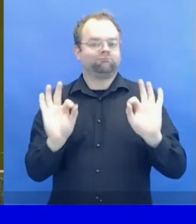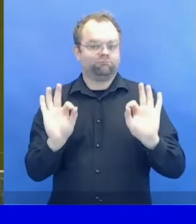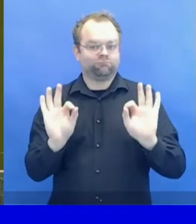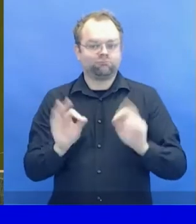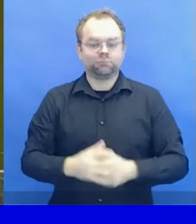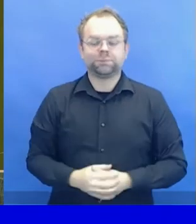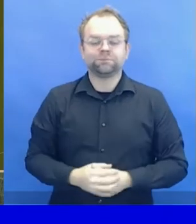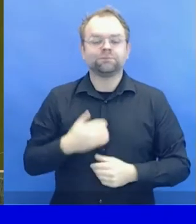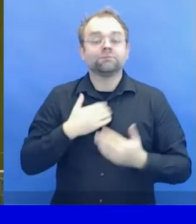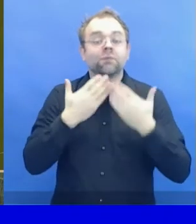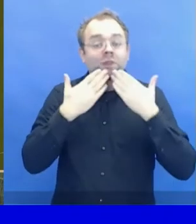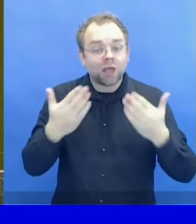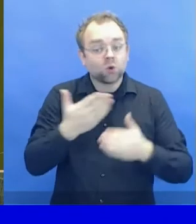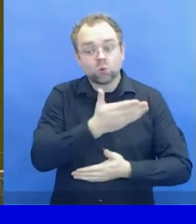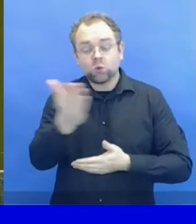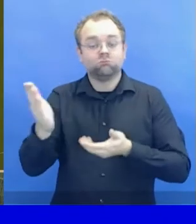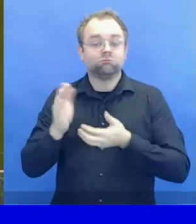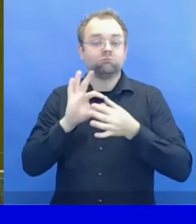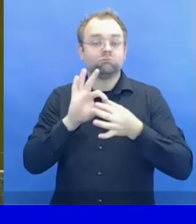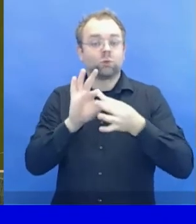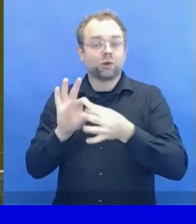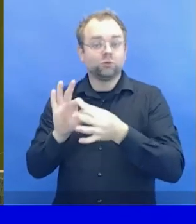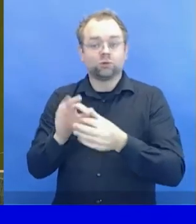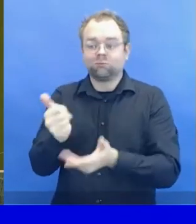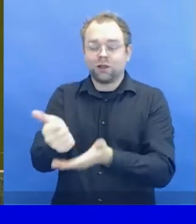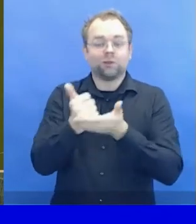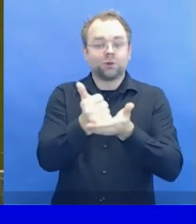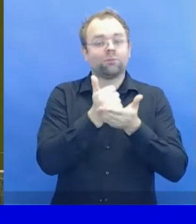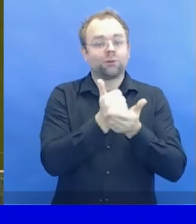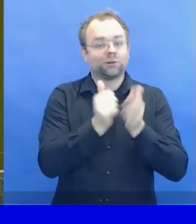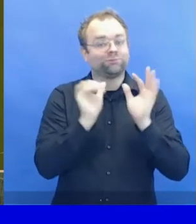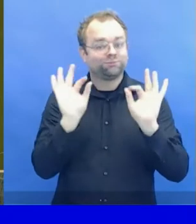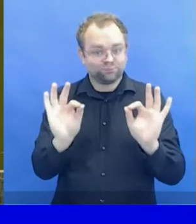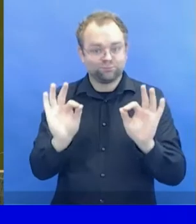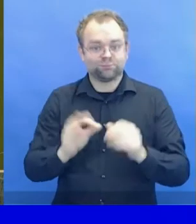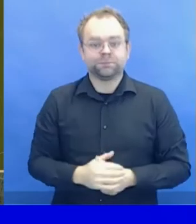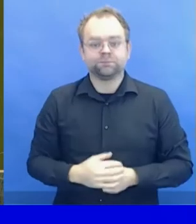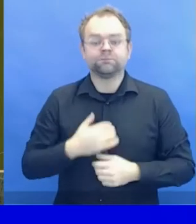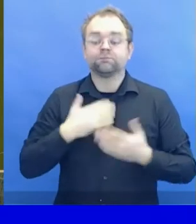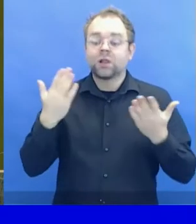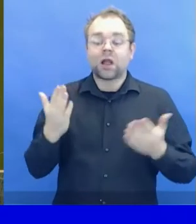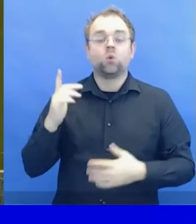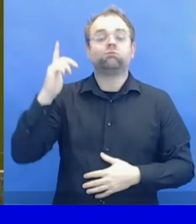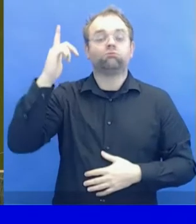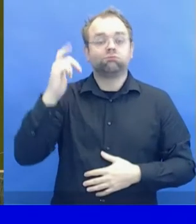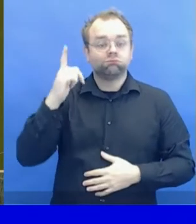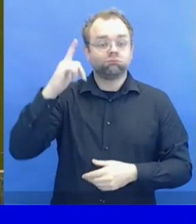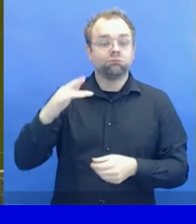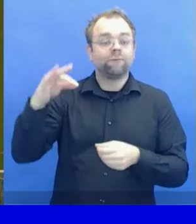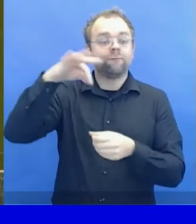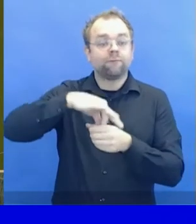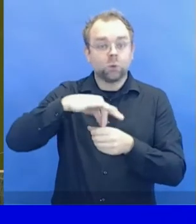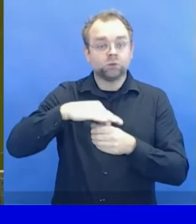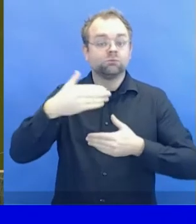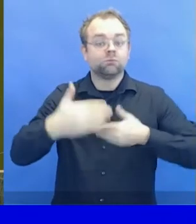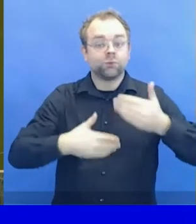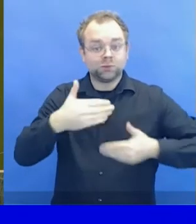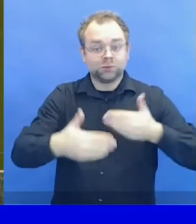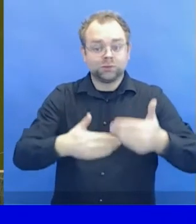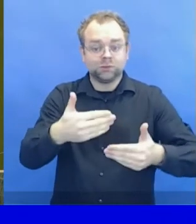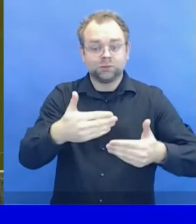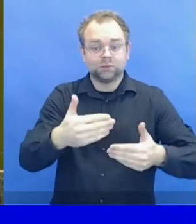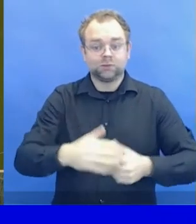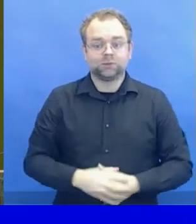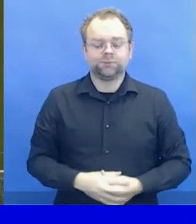We shall now begin the voting process. I request representatives to use only those ballot papers